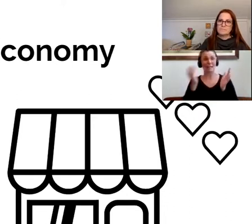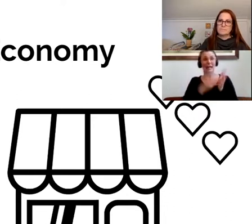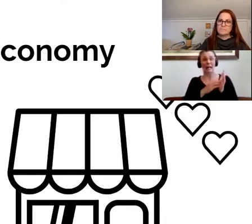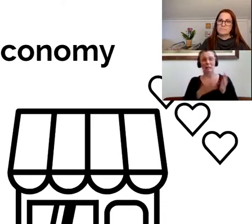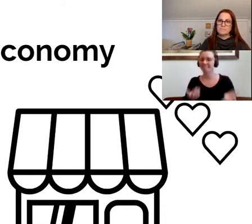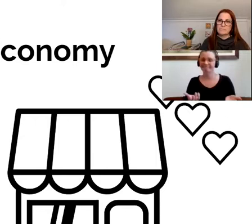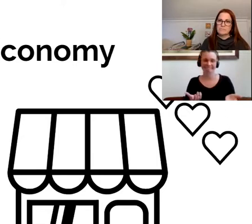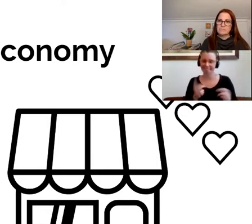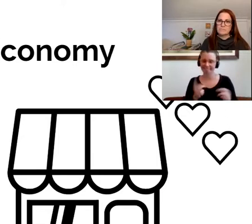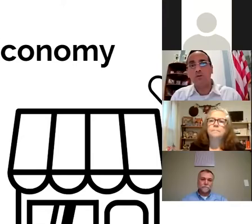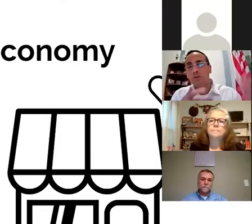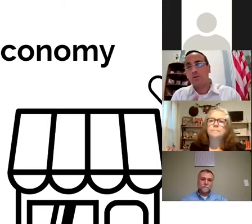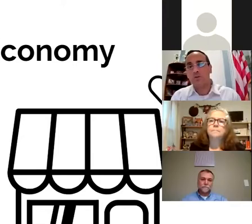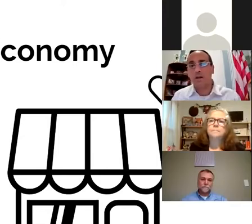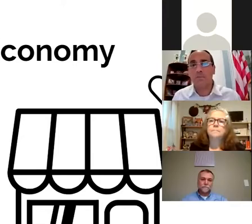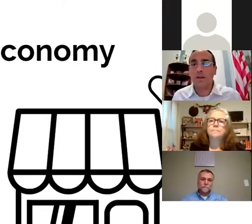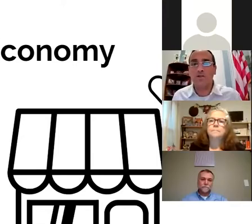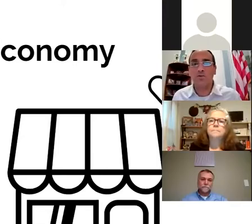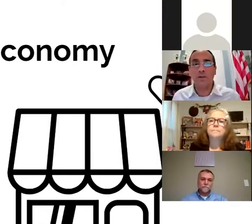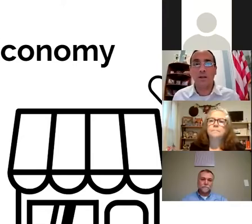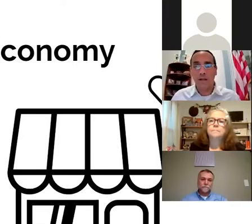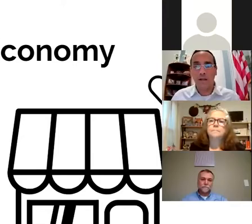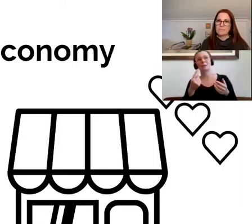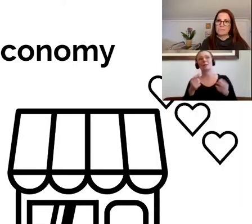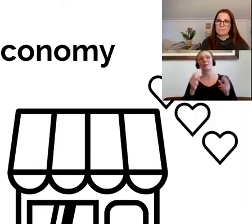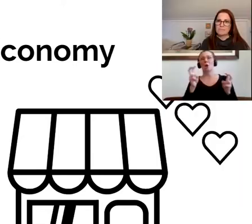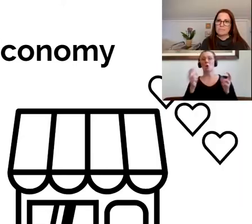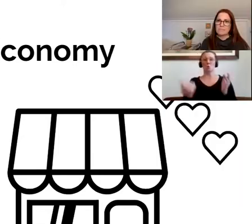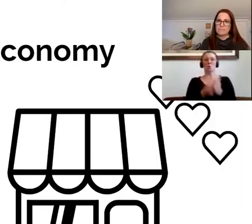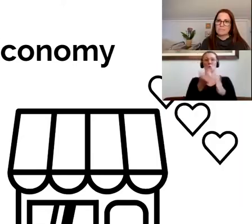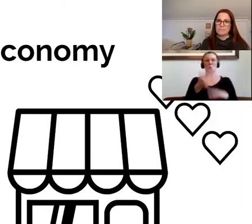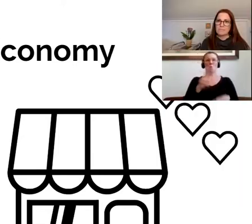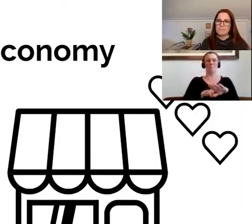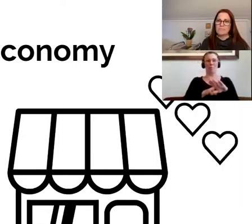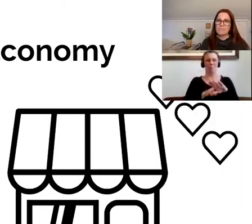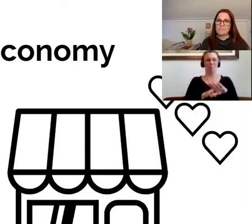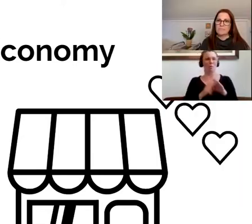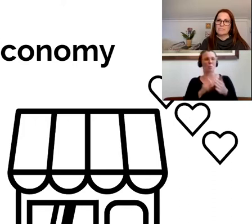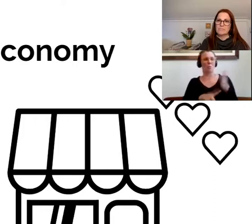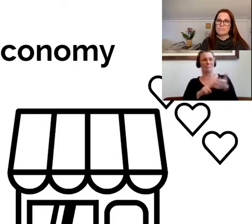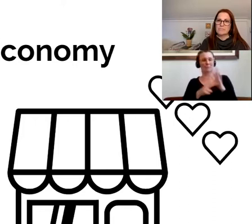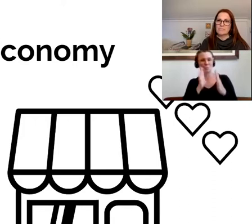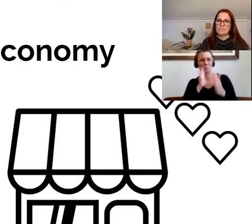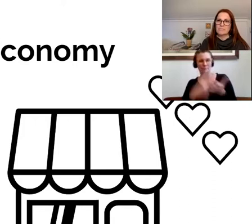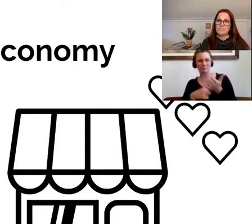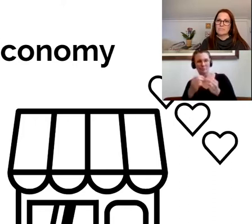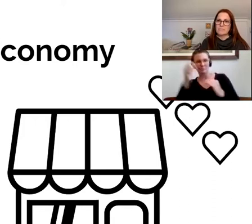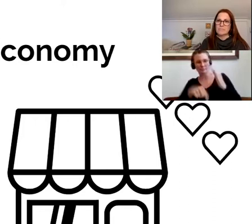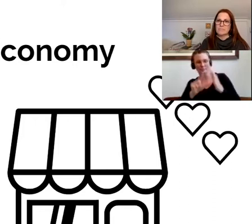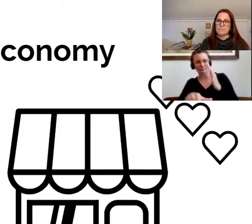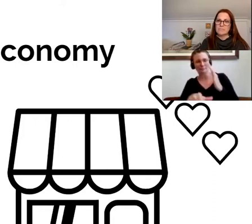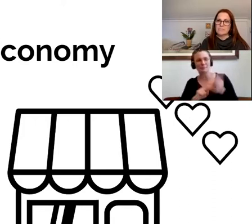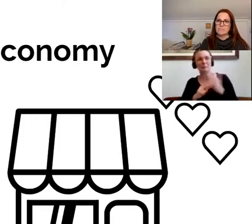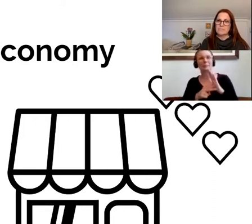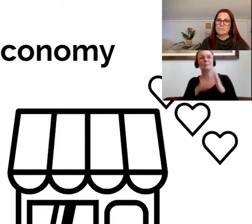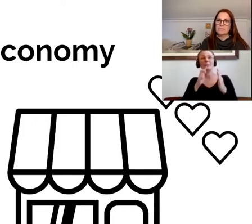to that, when we think of the new normal, we'll talk about that shortly, that we have to live with as a society, no one really knows how that's going to affect many